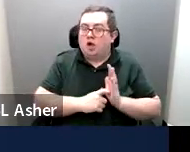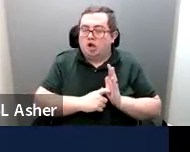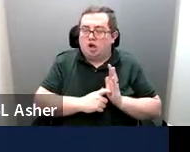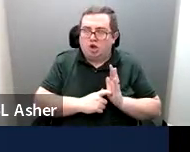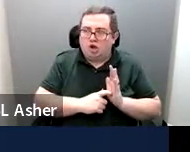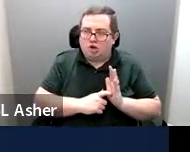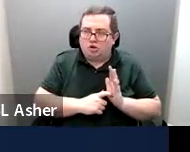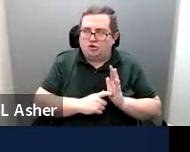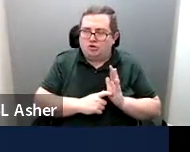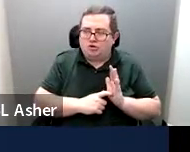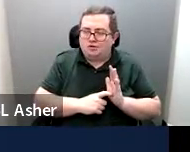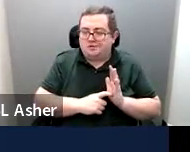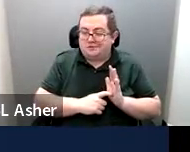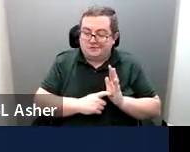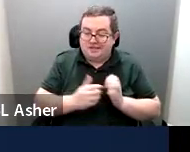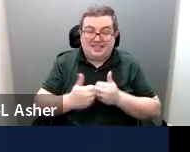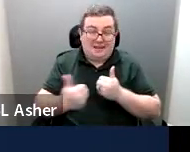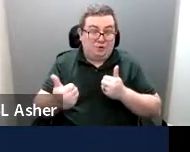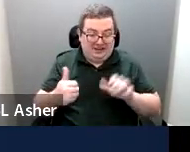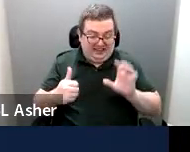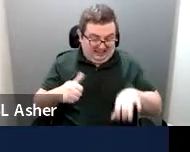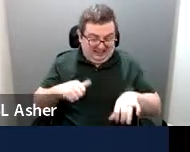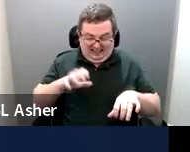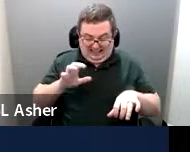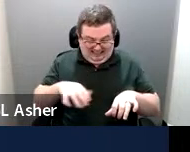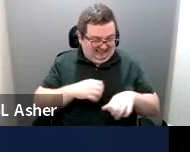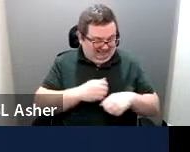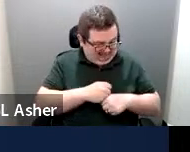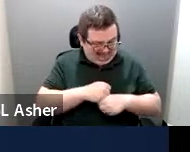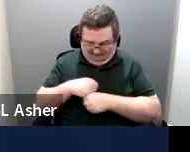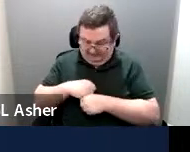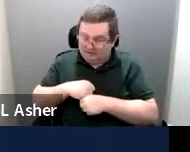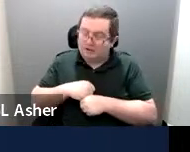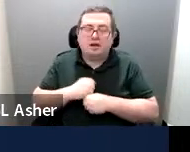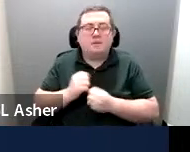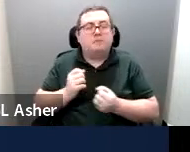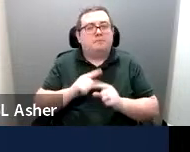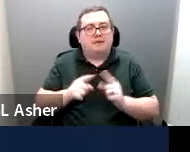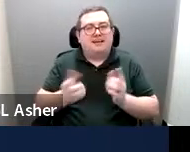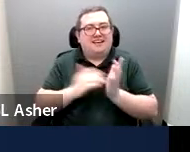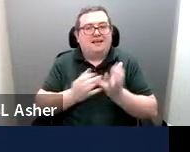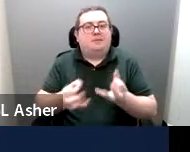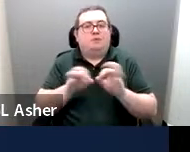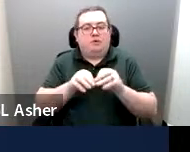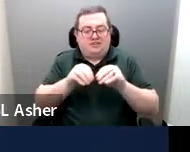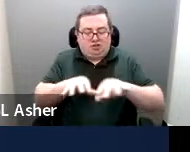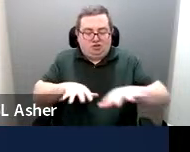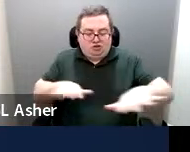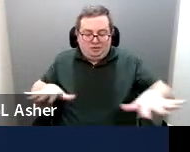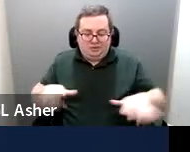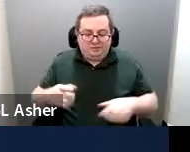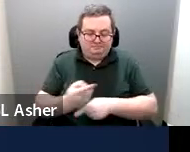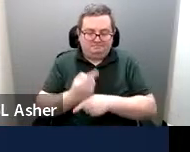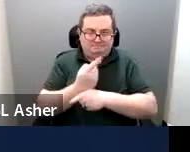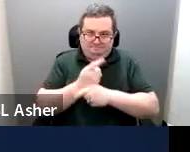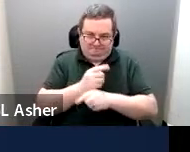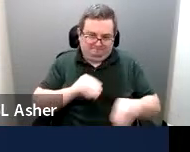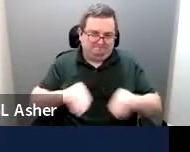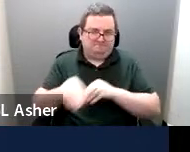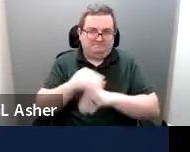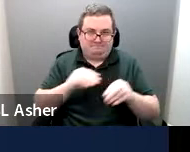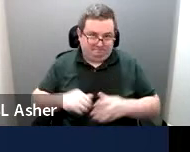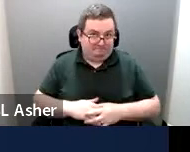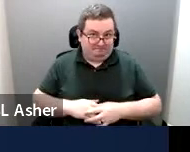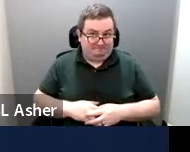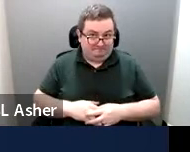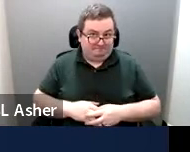do it, um, separately, but it would be important to distribute those spaces as well across all